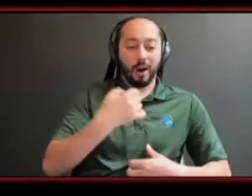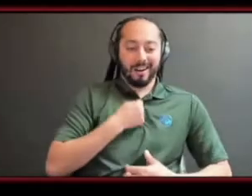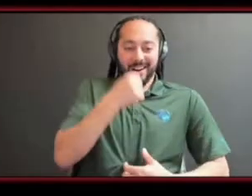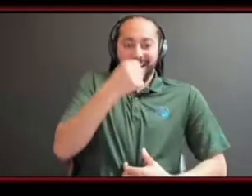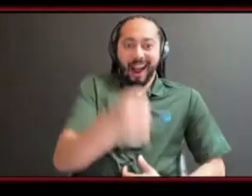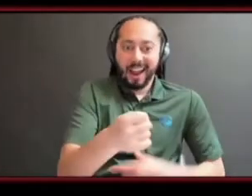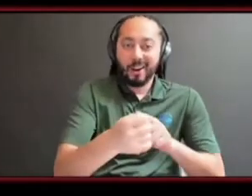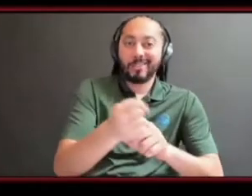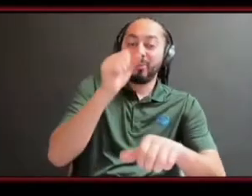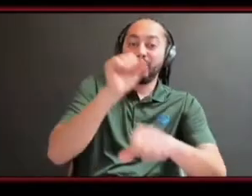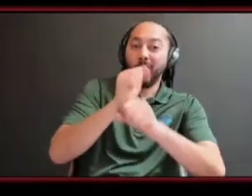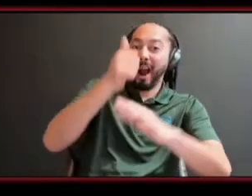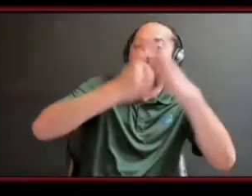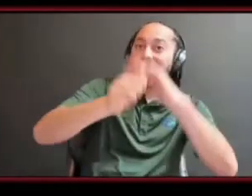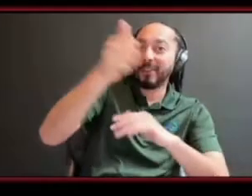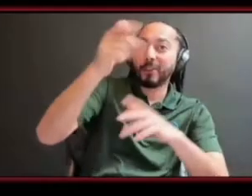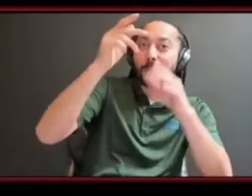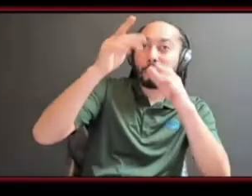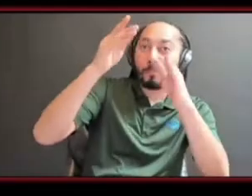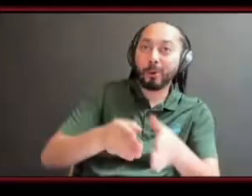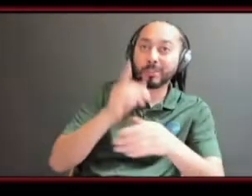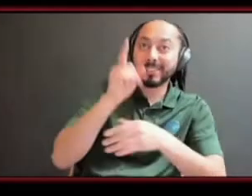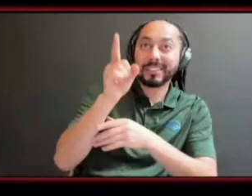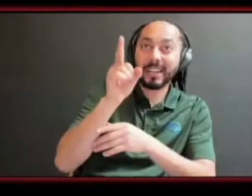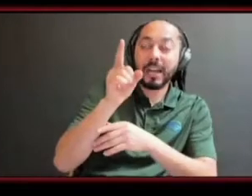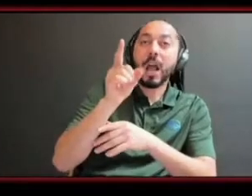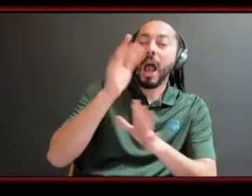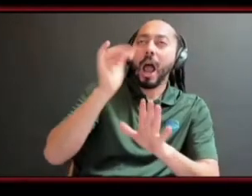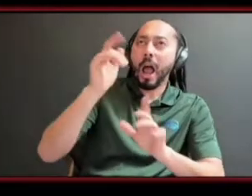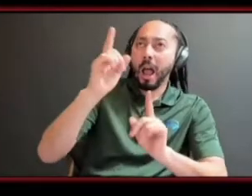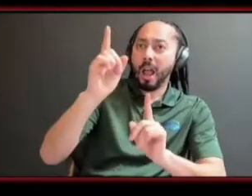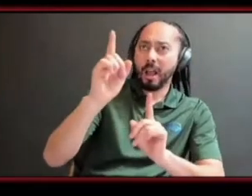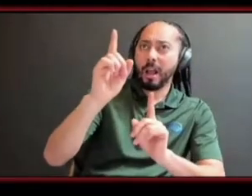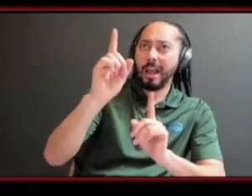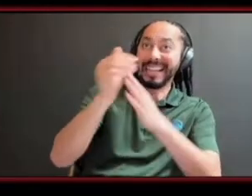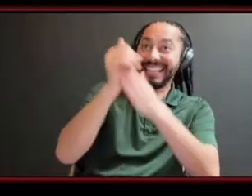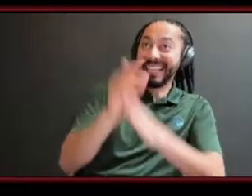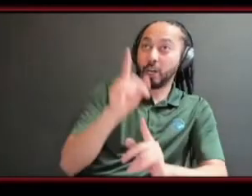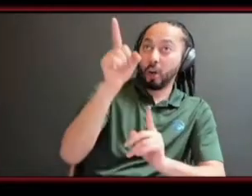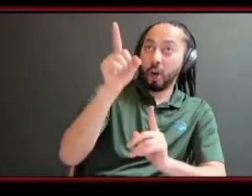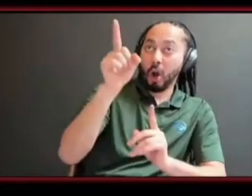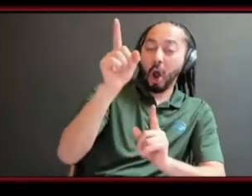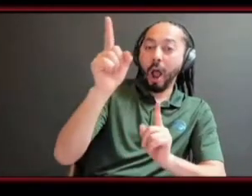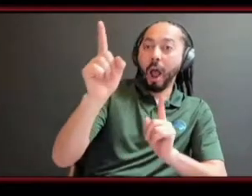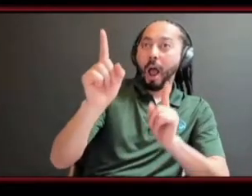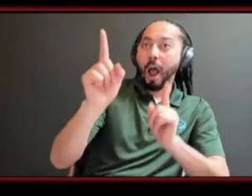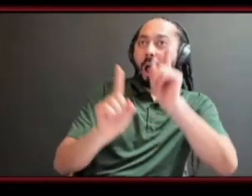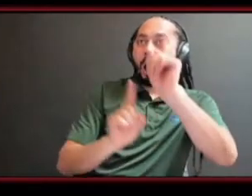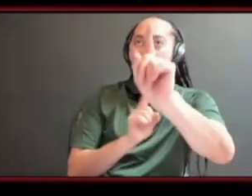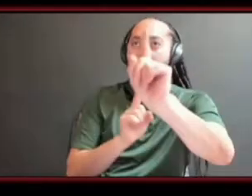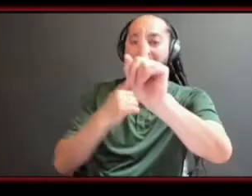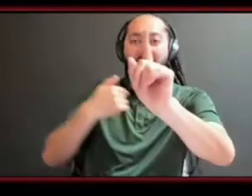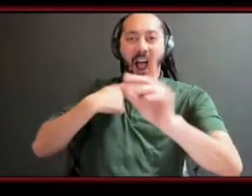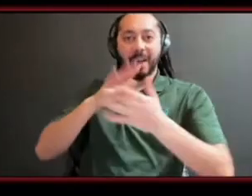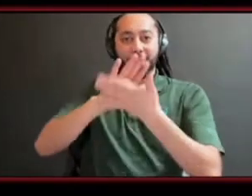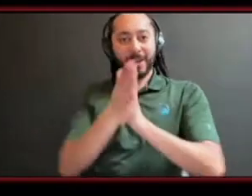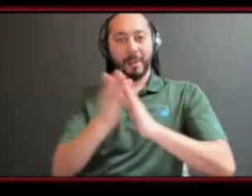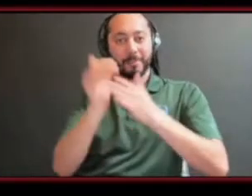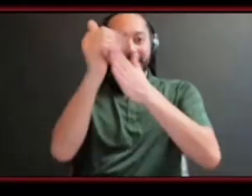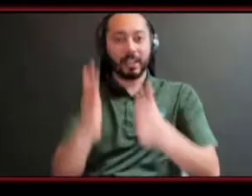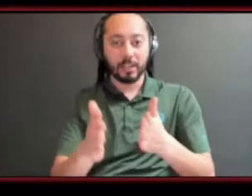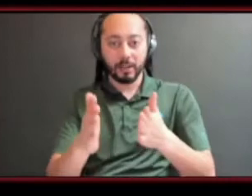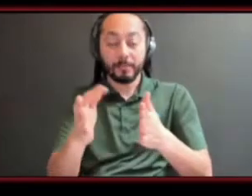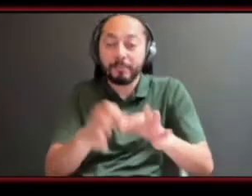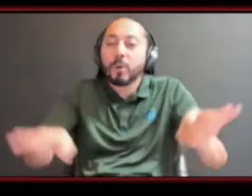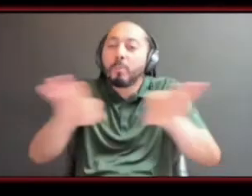how to sometimes lead and even if you're in the leadership role you have to learn that your team members all have such